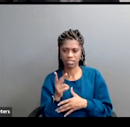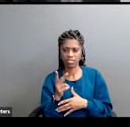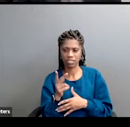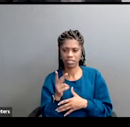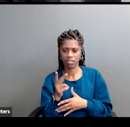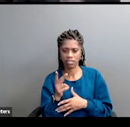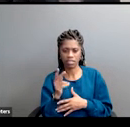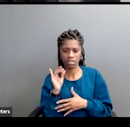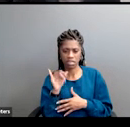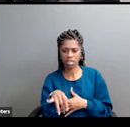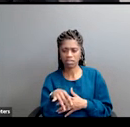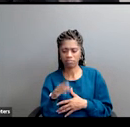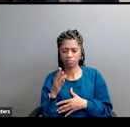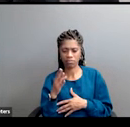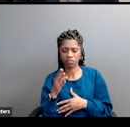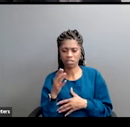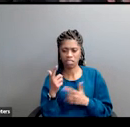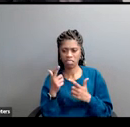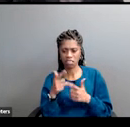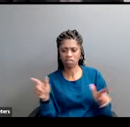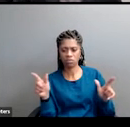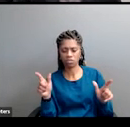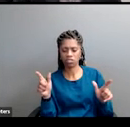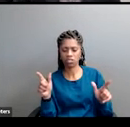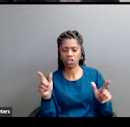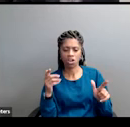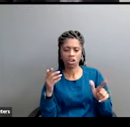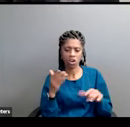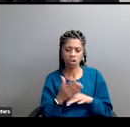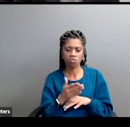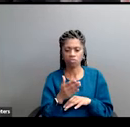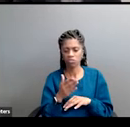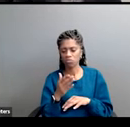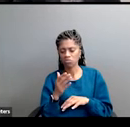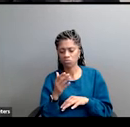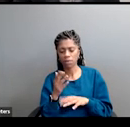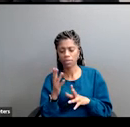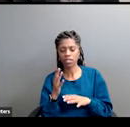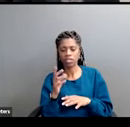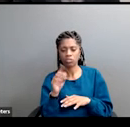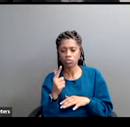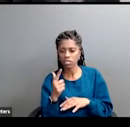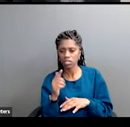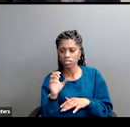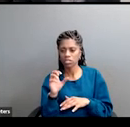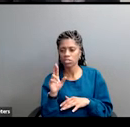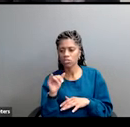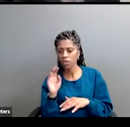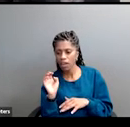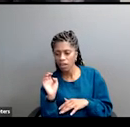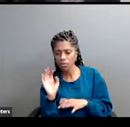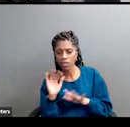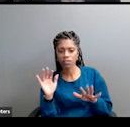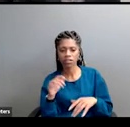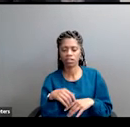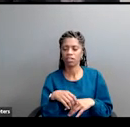garbage language of places overrun with drugs and crime. They'll know the code. You might have said to yourself, Latinos, they're not going to